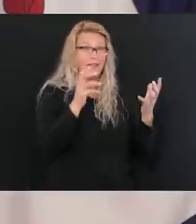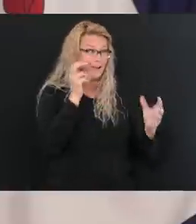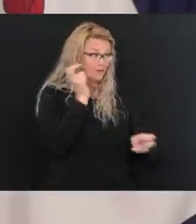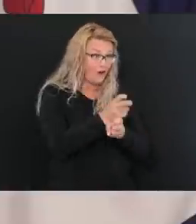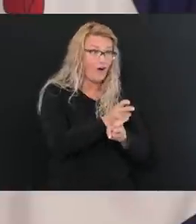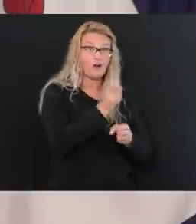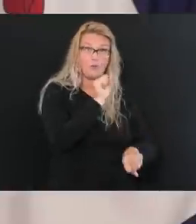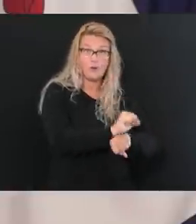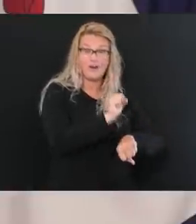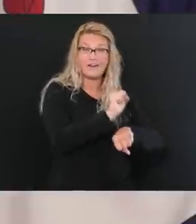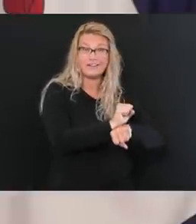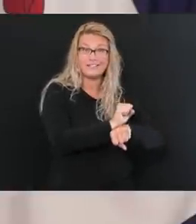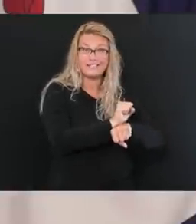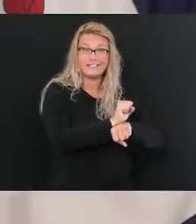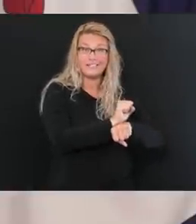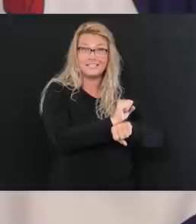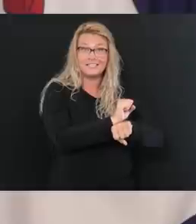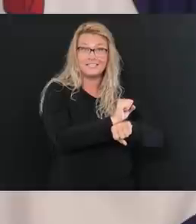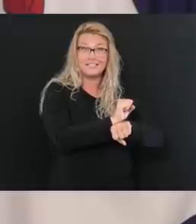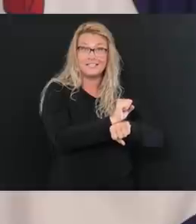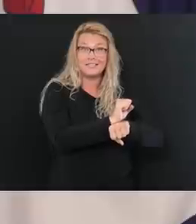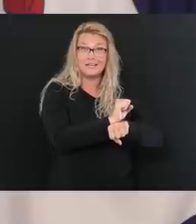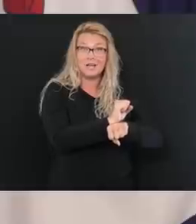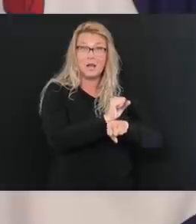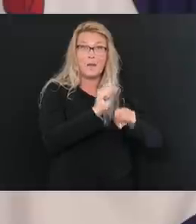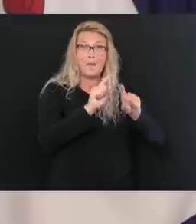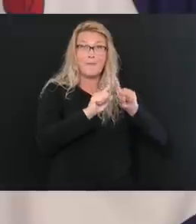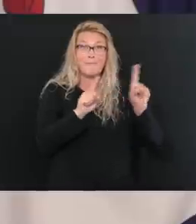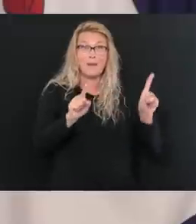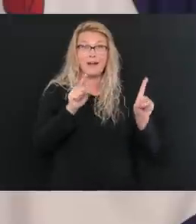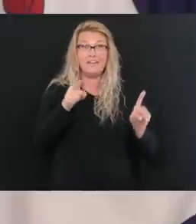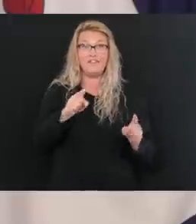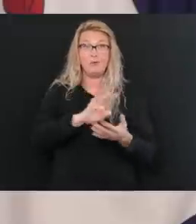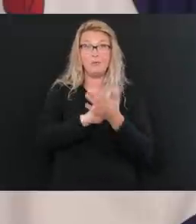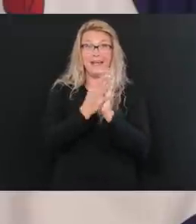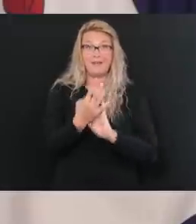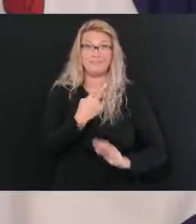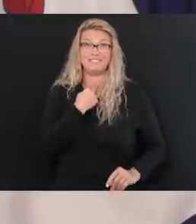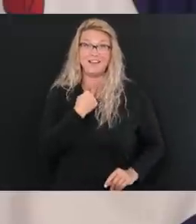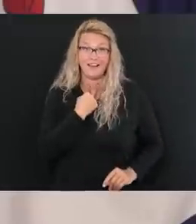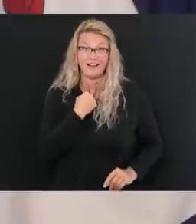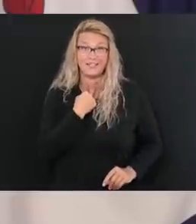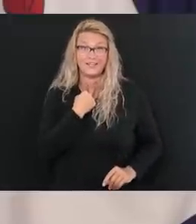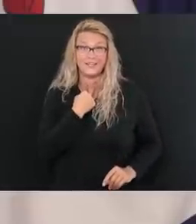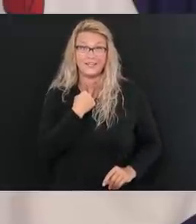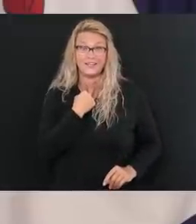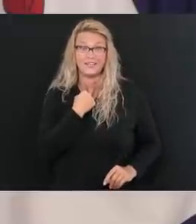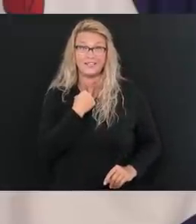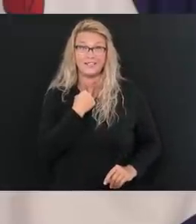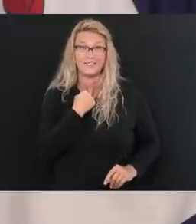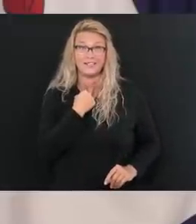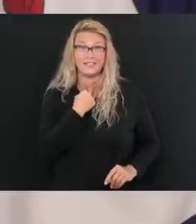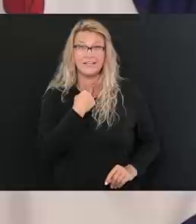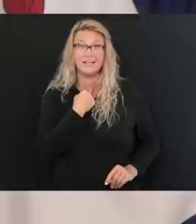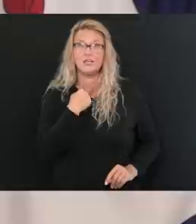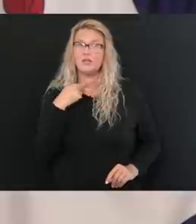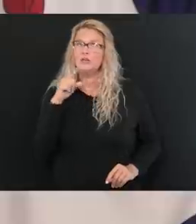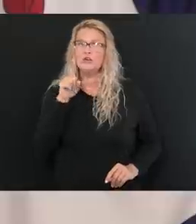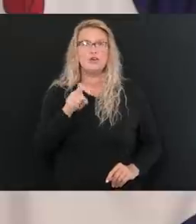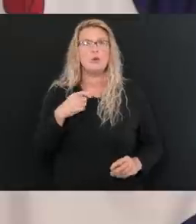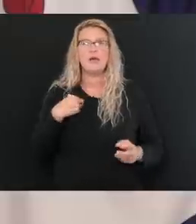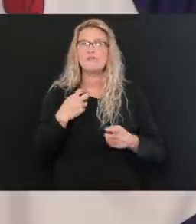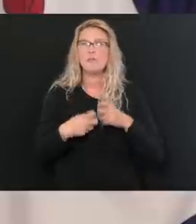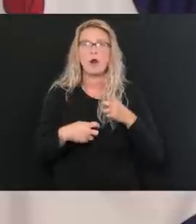okay. You know, son, that if you get that bulldozer hung up, now you get a D10 or a D9 hung up, you've got a